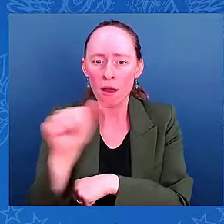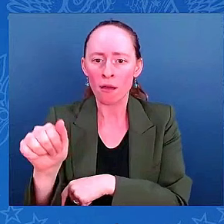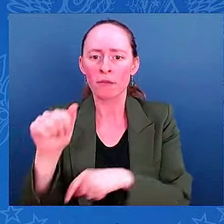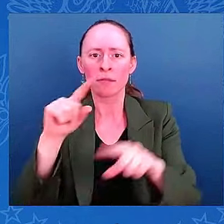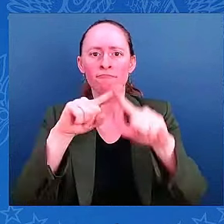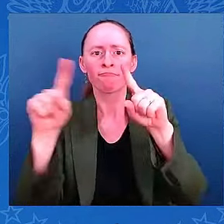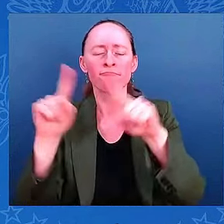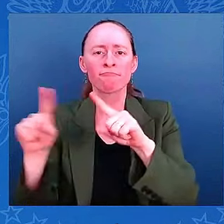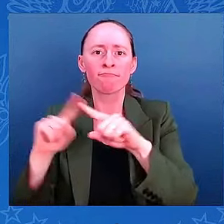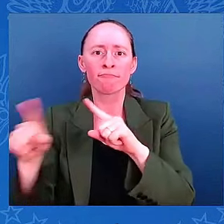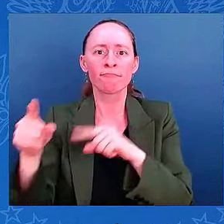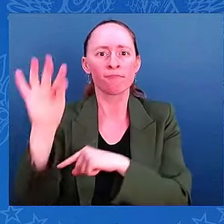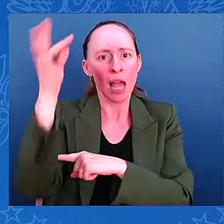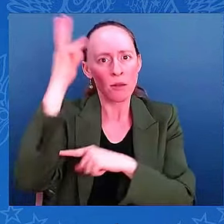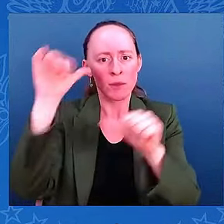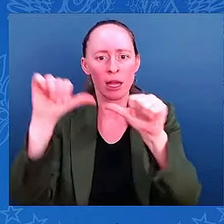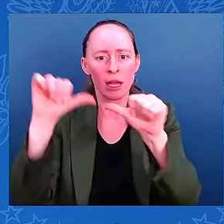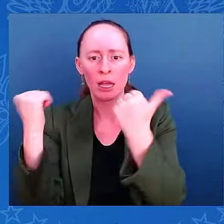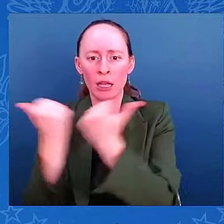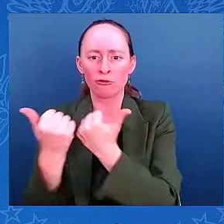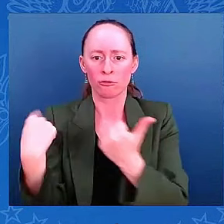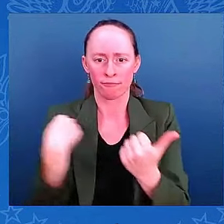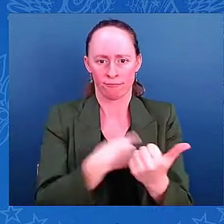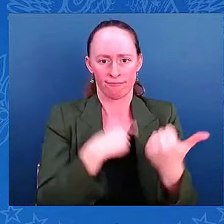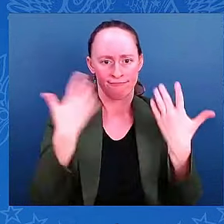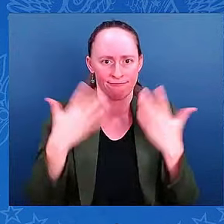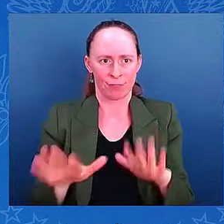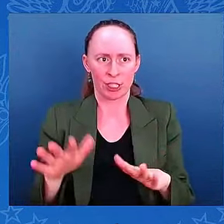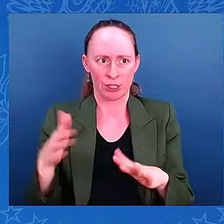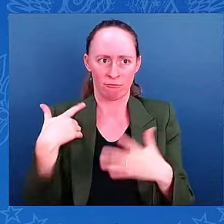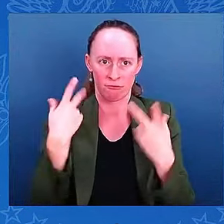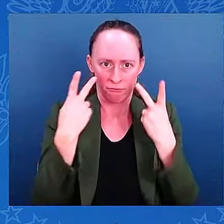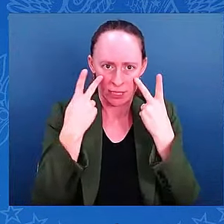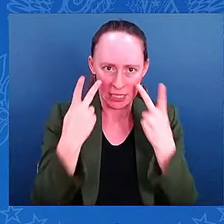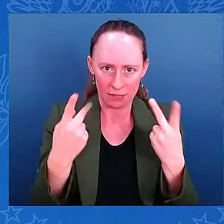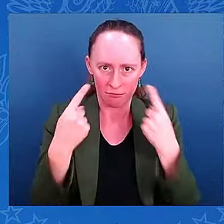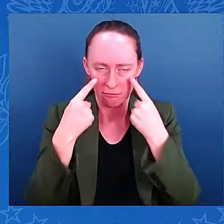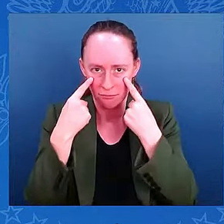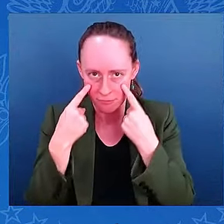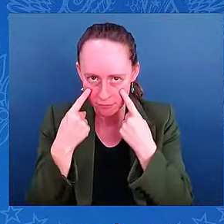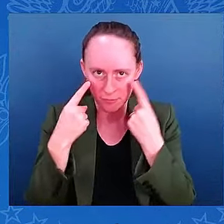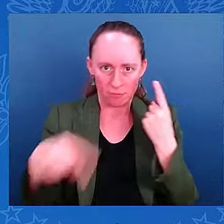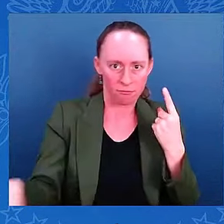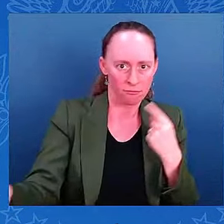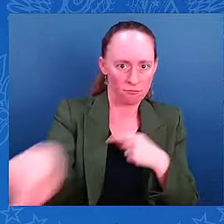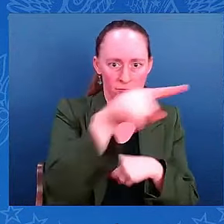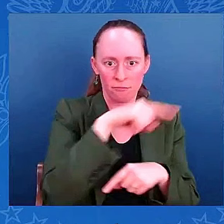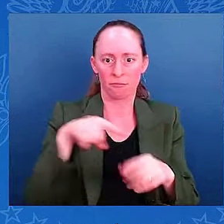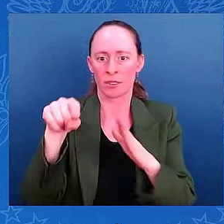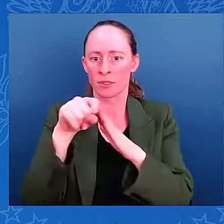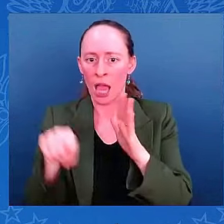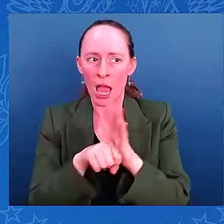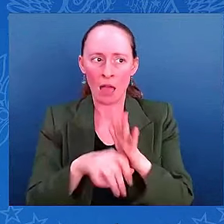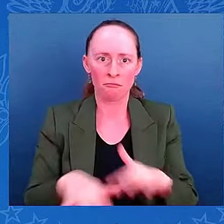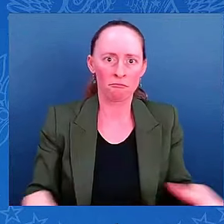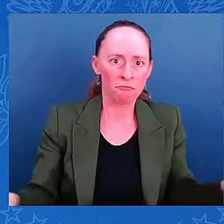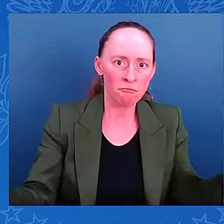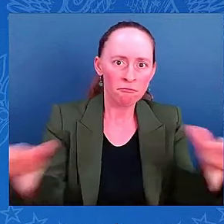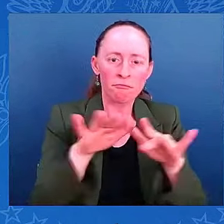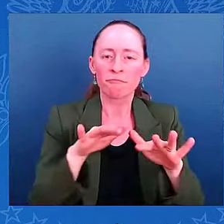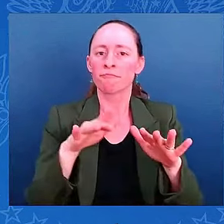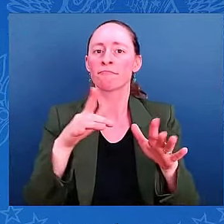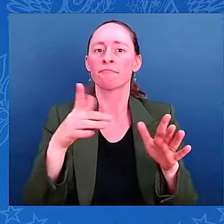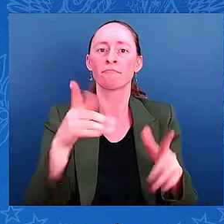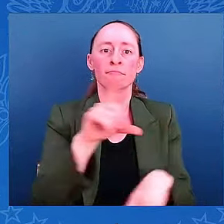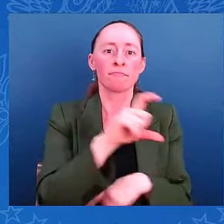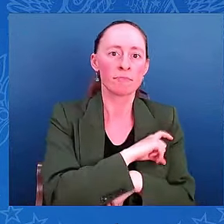all have been doing to coordinate with local and state law enforcement and first responders has been outstanding. It really does show the